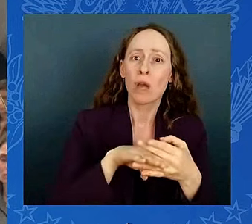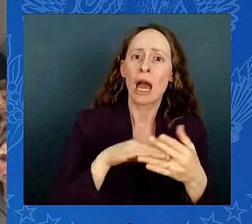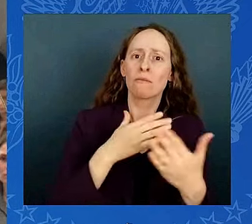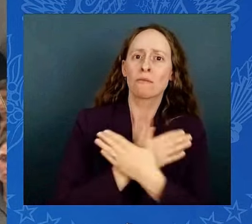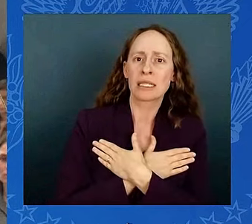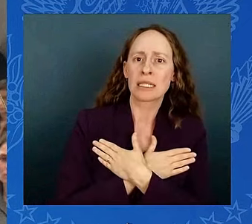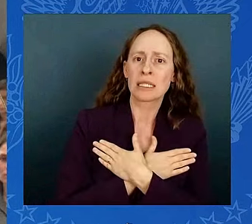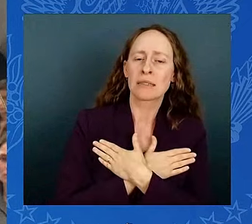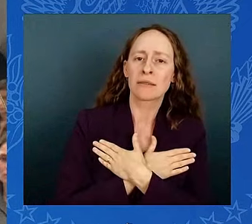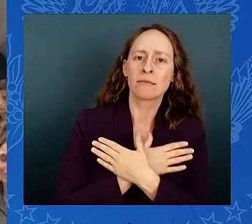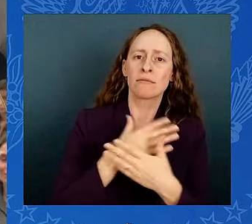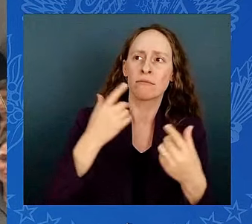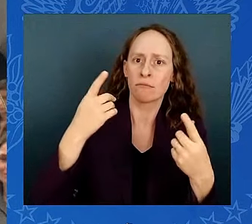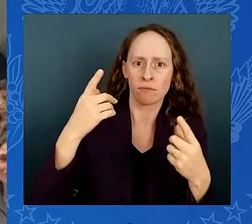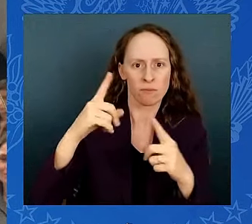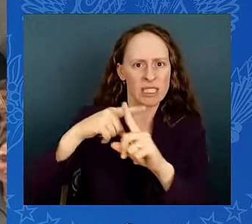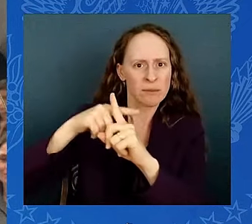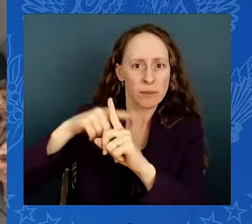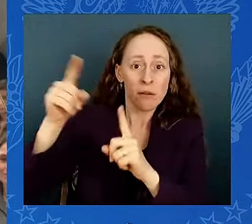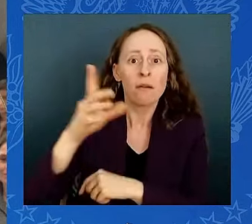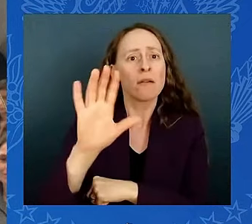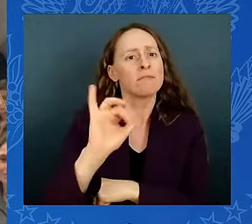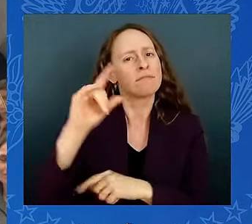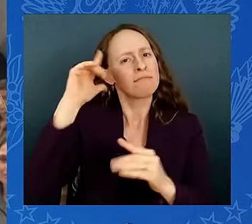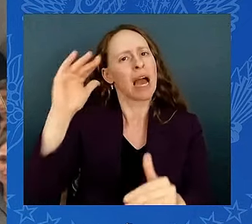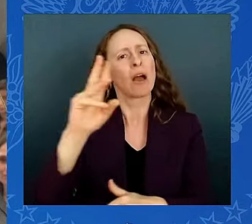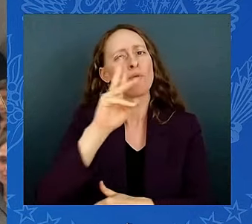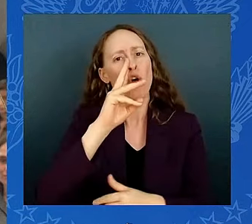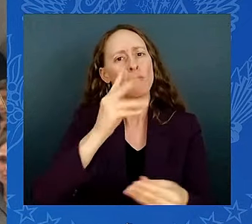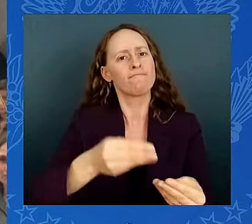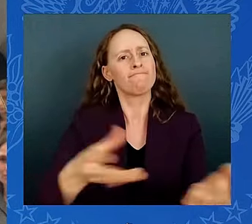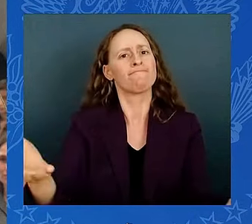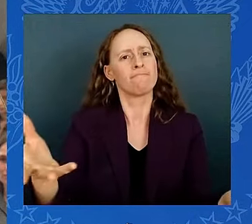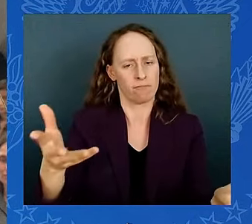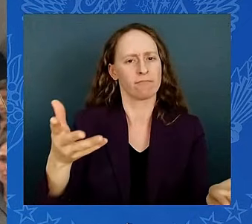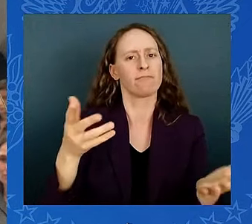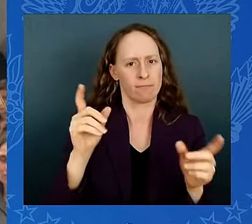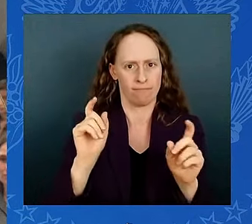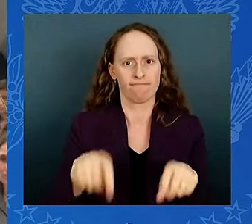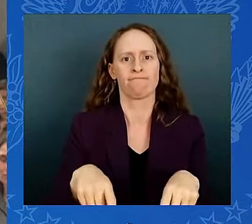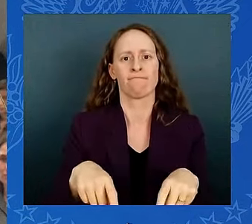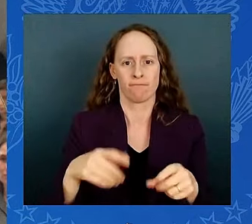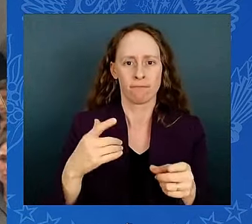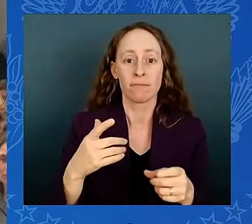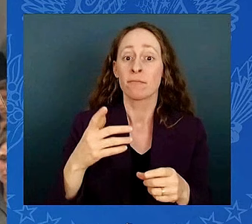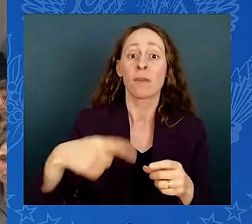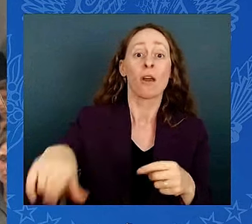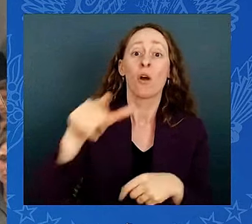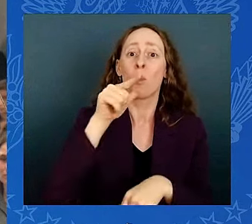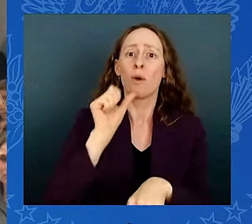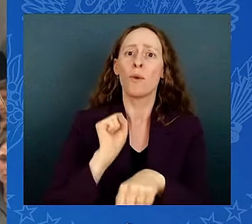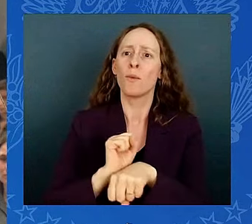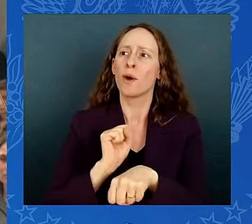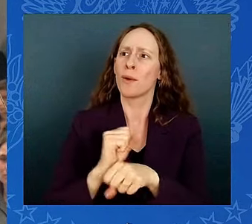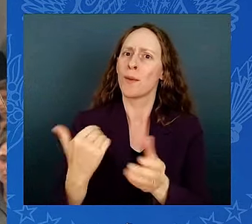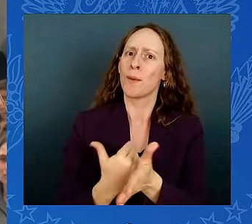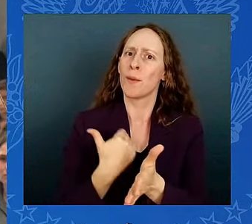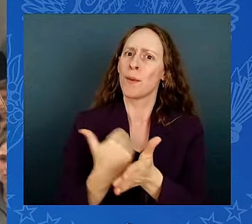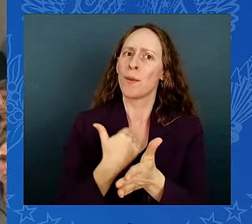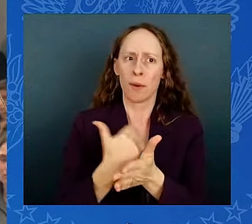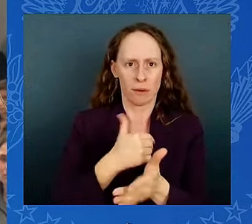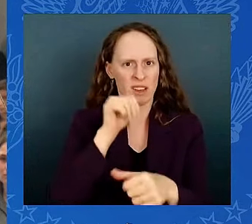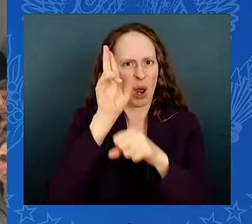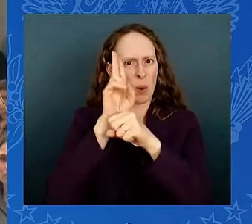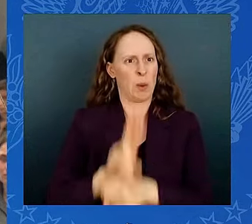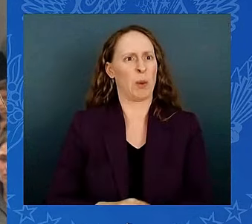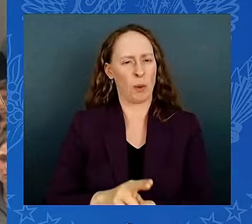shade and water. But, I mean, gradually using new employees into heat environments. Across the country, workers suffer heat stroke